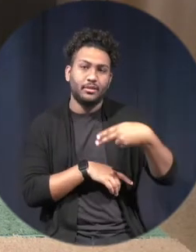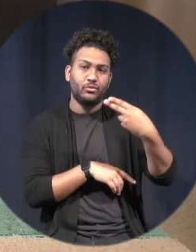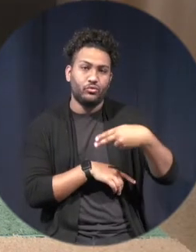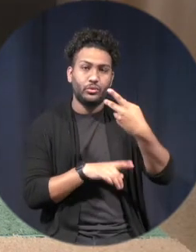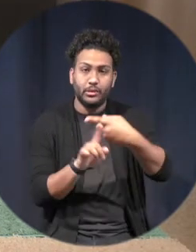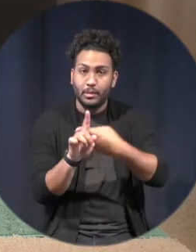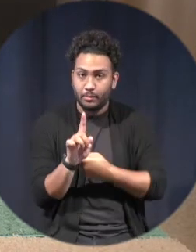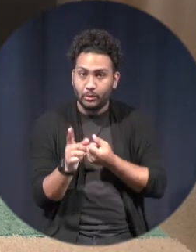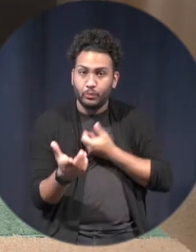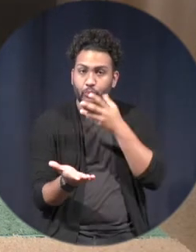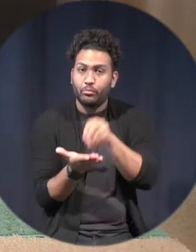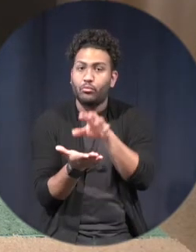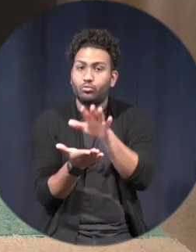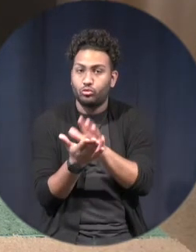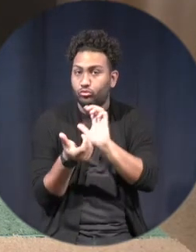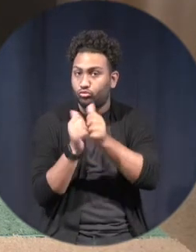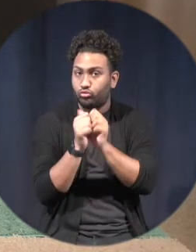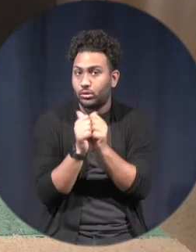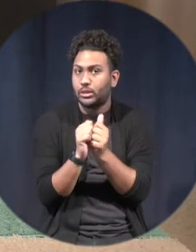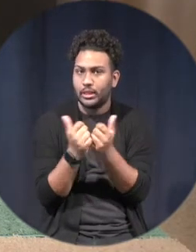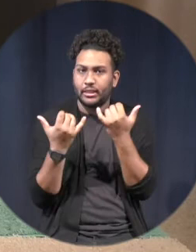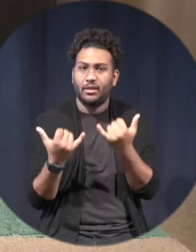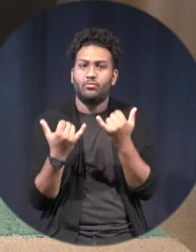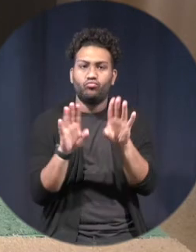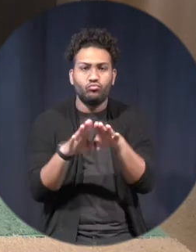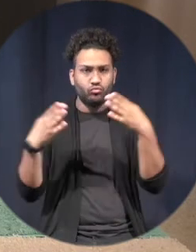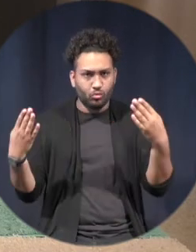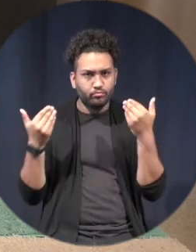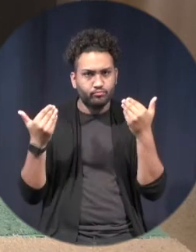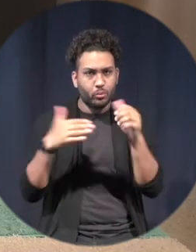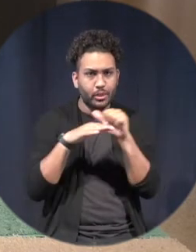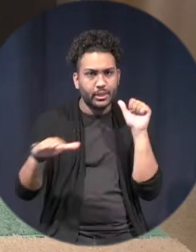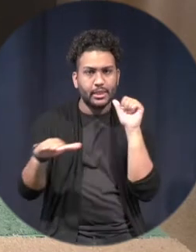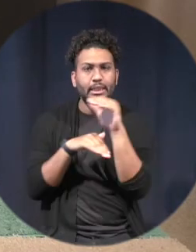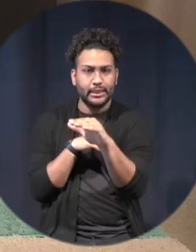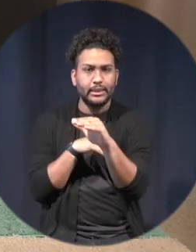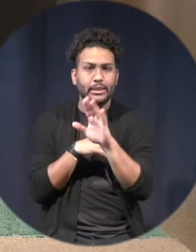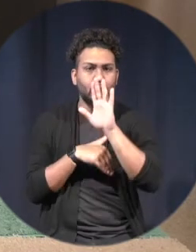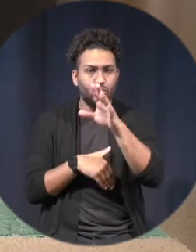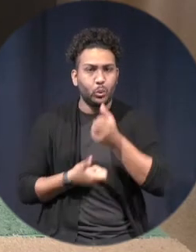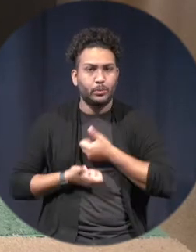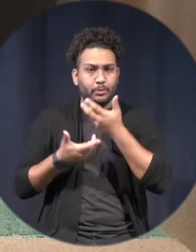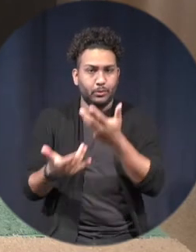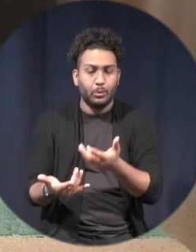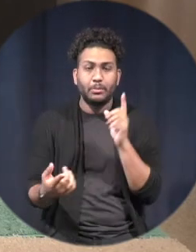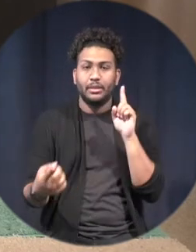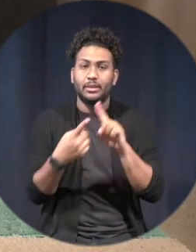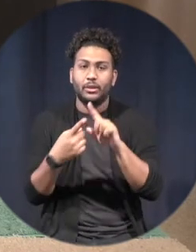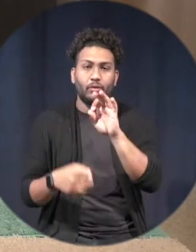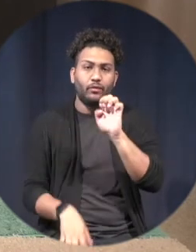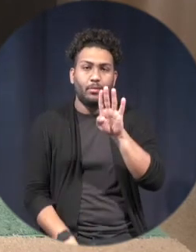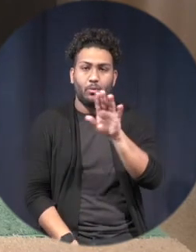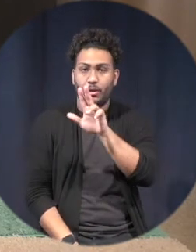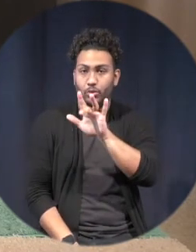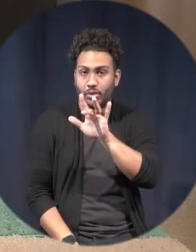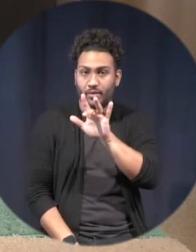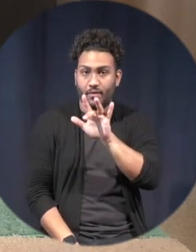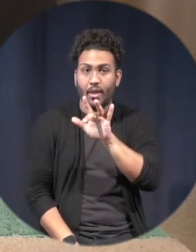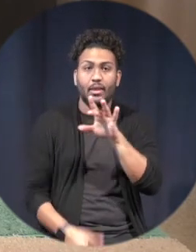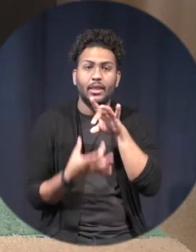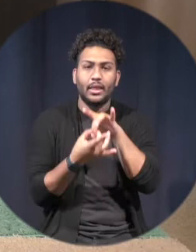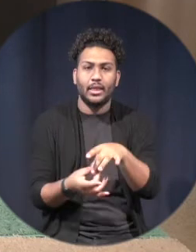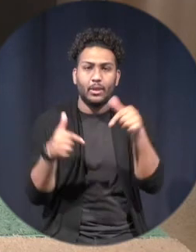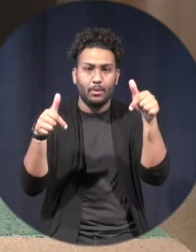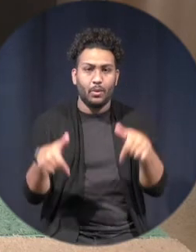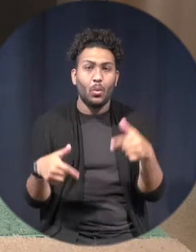Month Poetry Contest is not accepting submissions until February 25th. At the link below. Winners will be